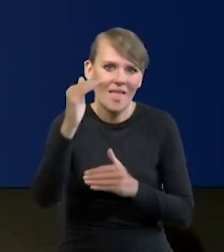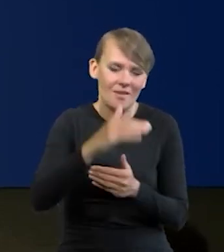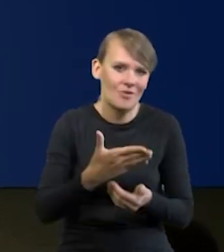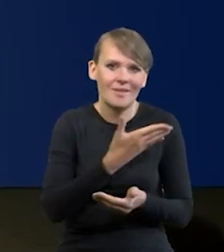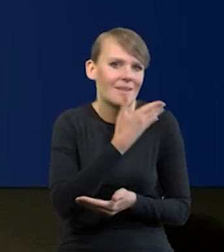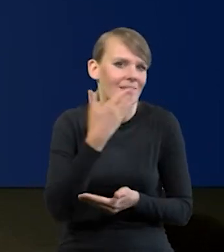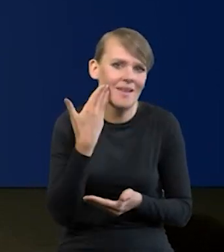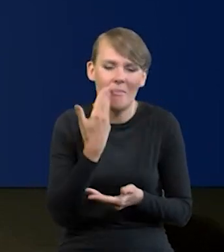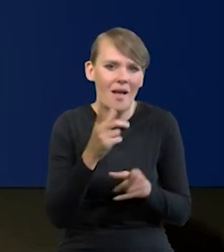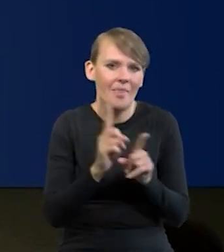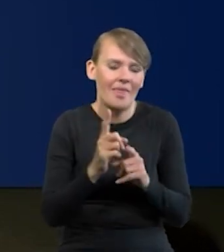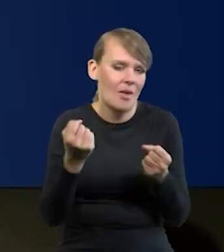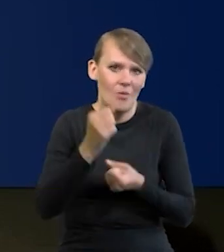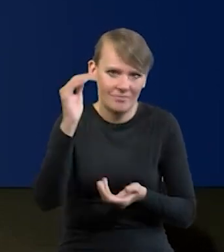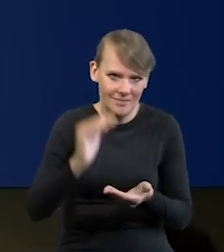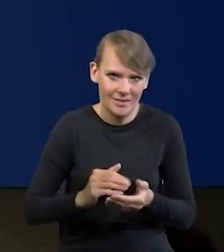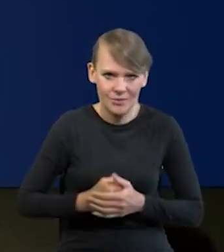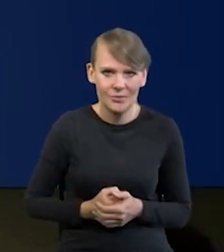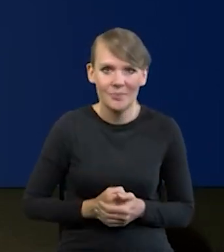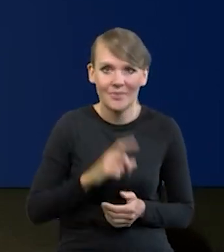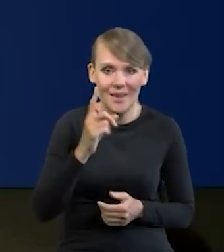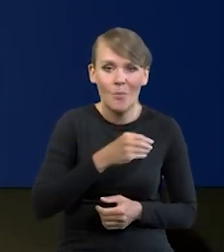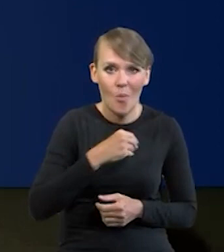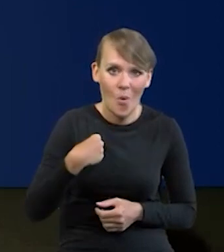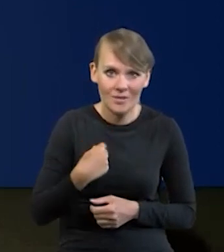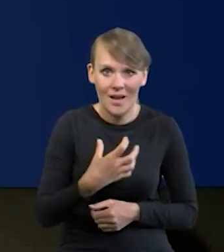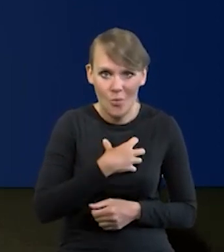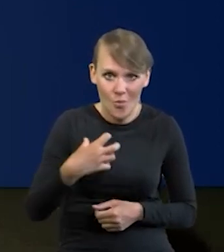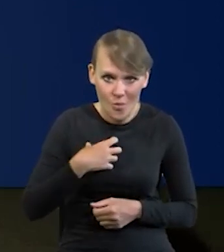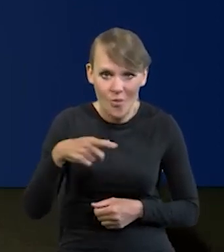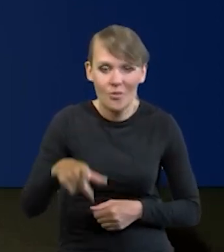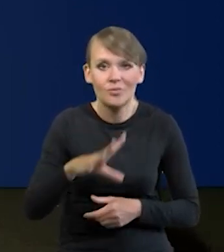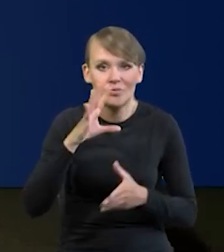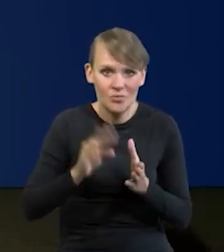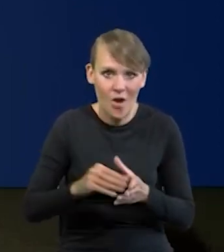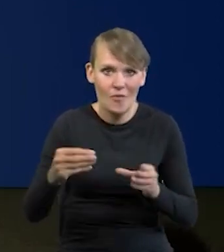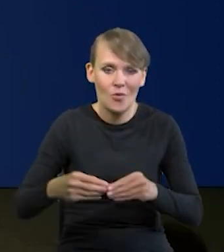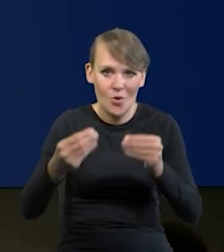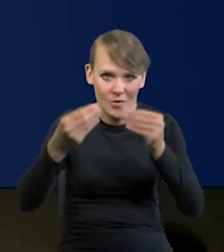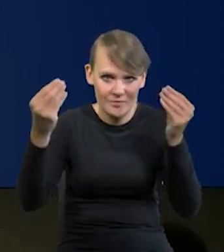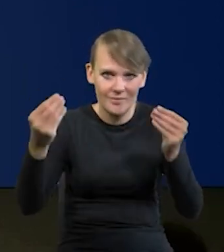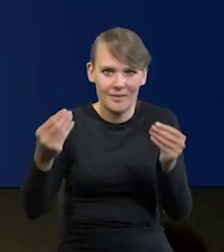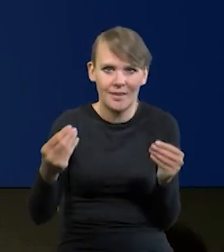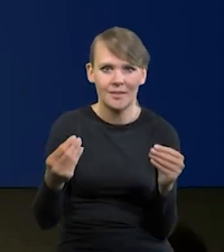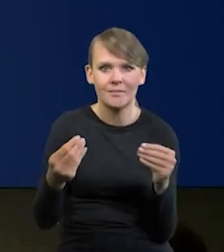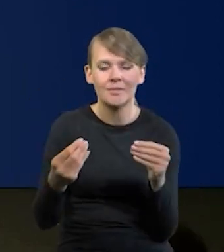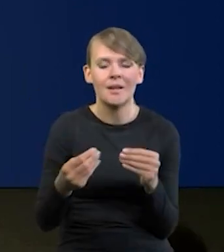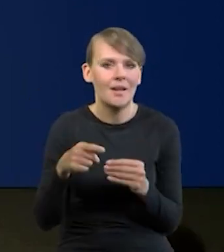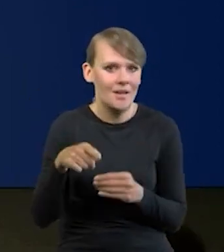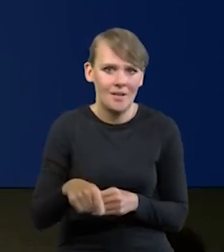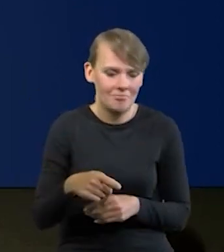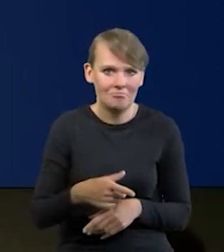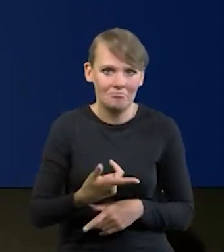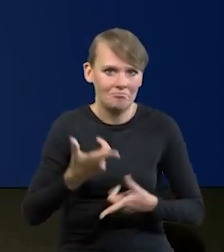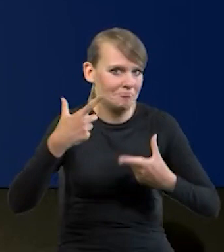We are pleased when the Polish Zloty is strong because it combats inflation. However, we don't take any action to increase the exchange rate, since